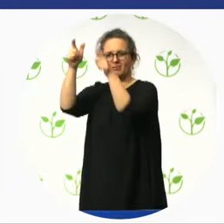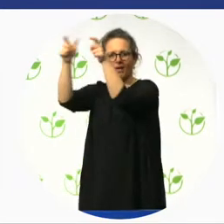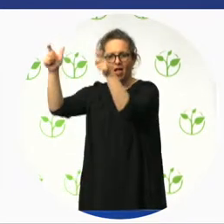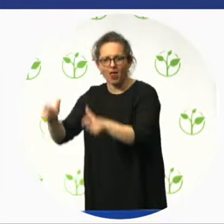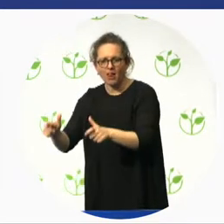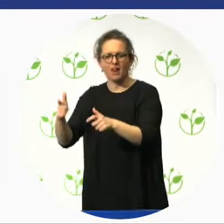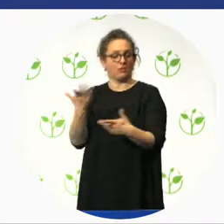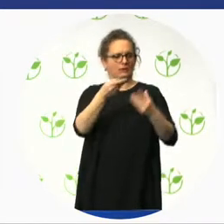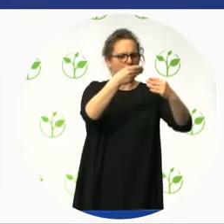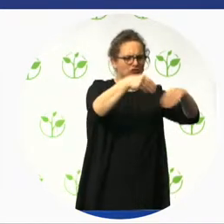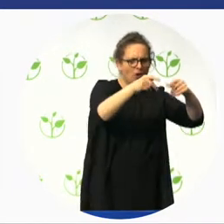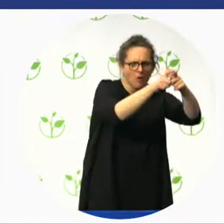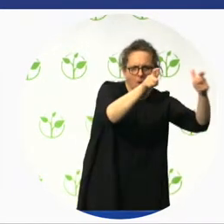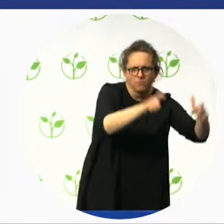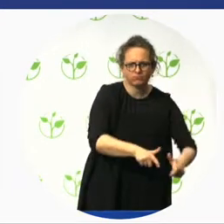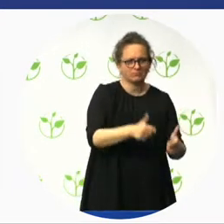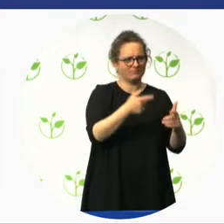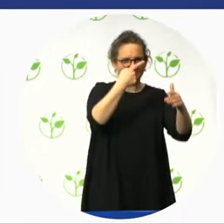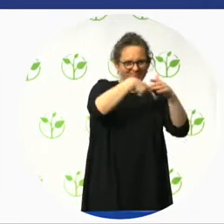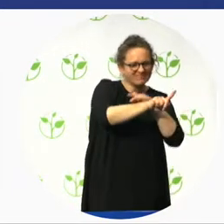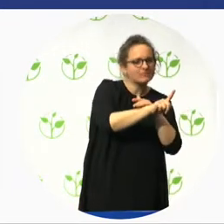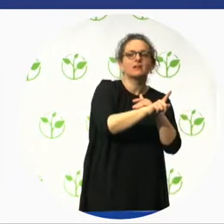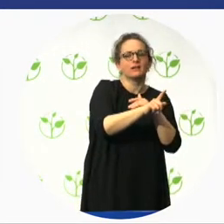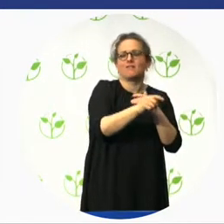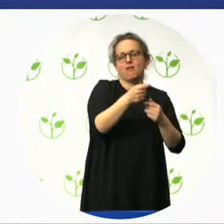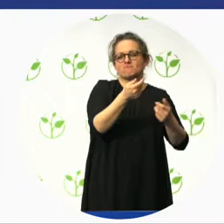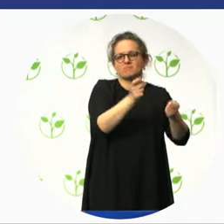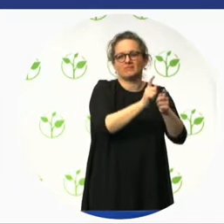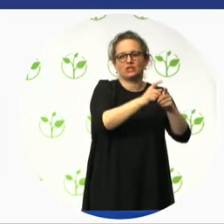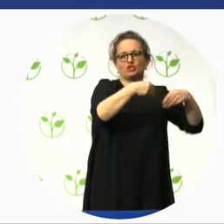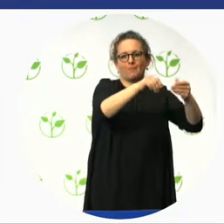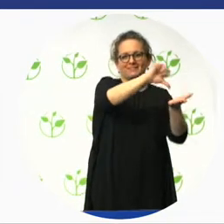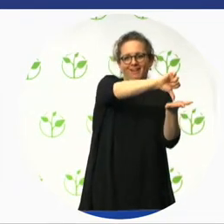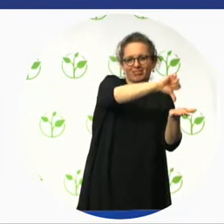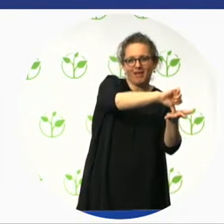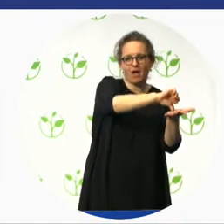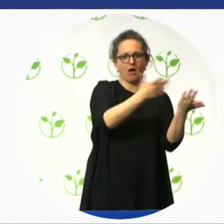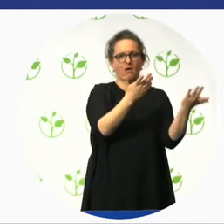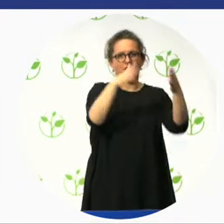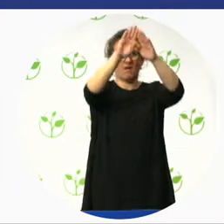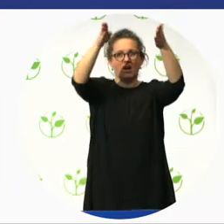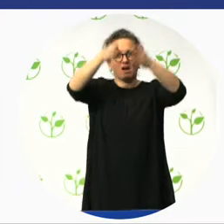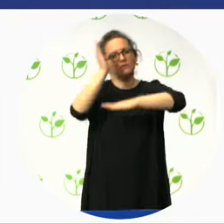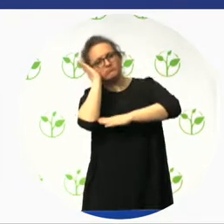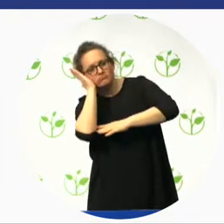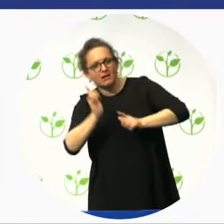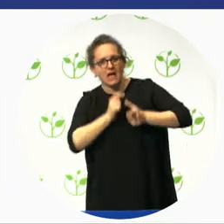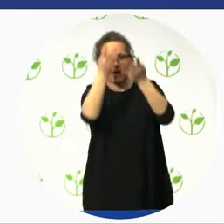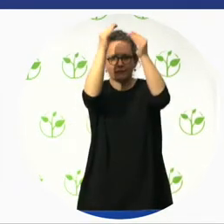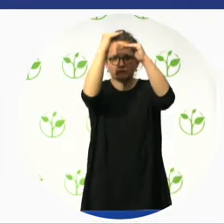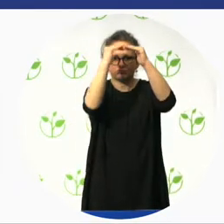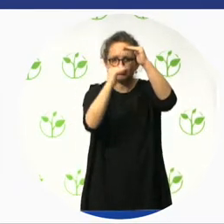We also look at residential buildings, focusing more on multi-unit right now due to impact.